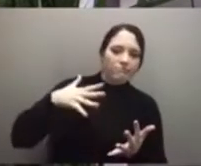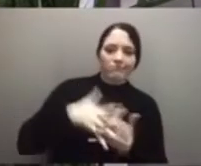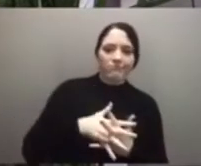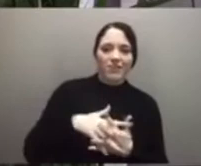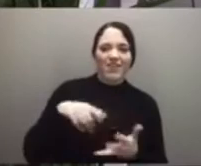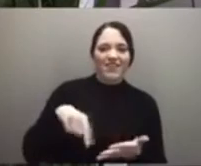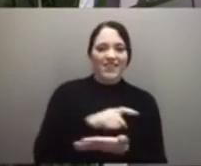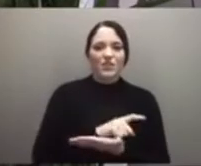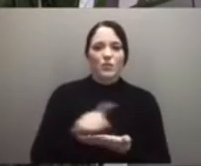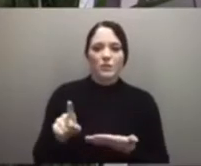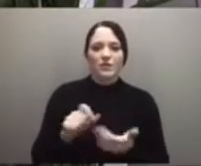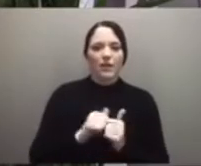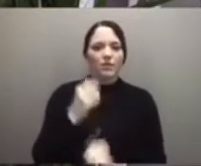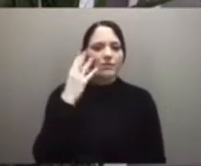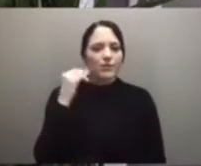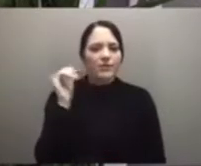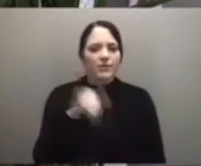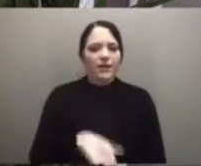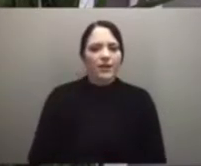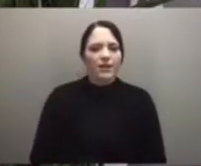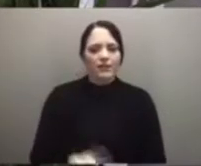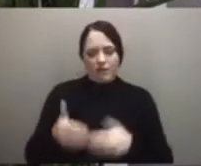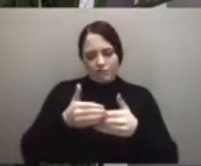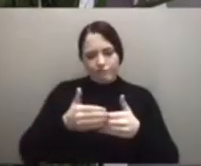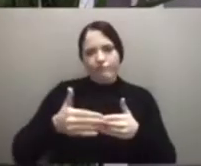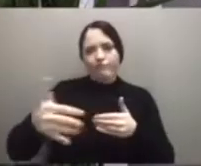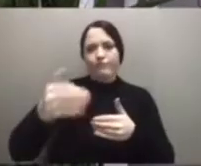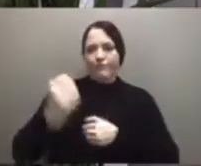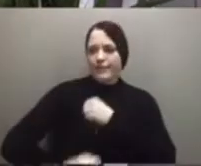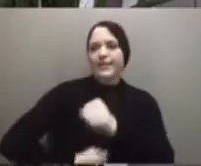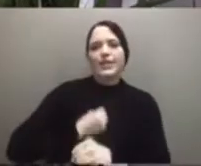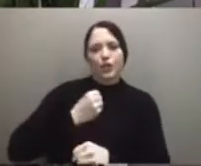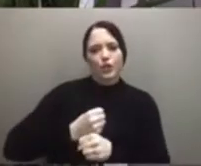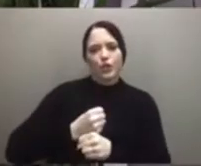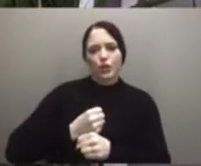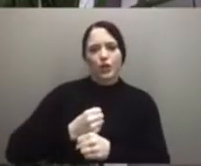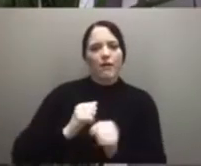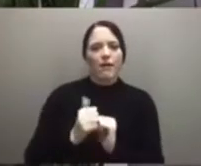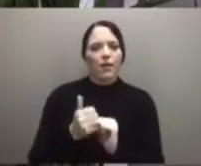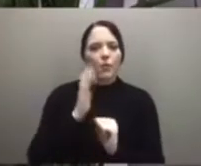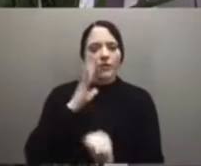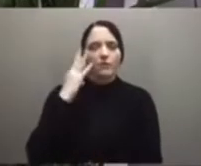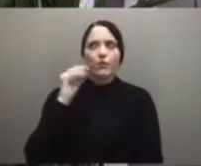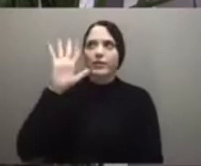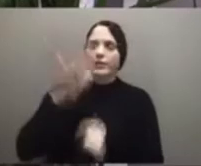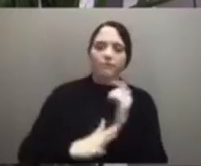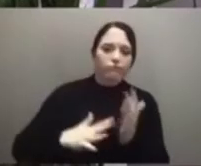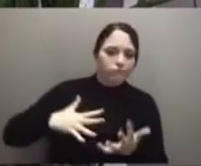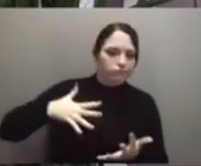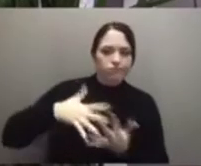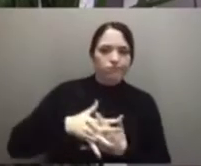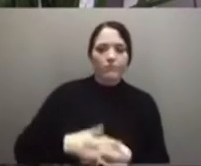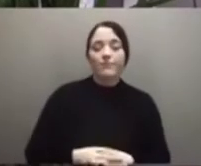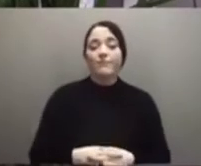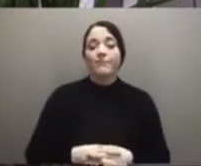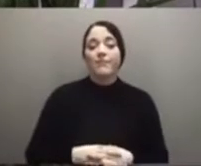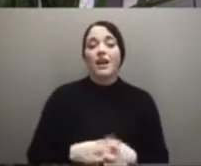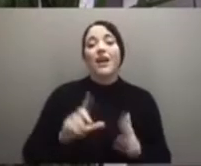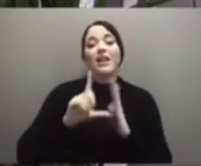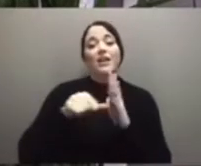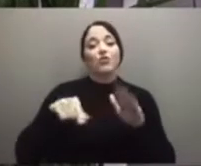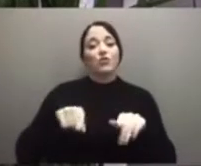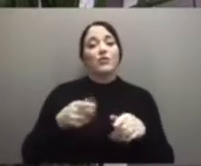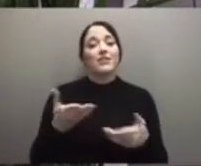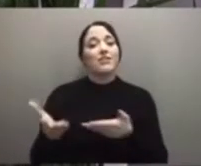moving forward through the year? Later in the service, we will be celebrating Holy Communion. You're